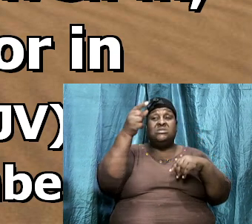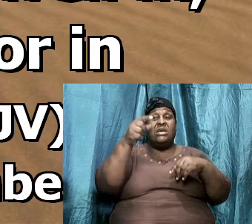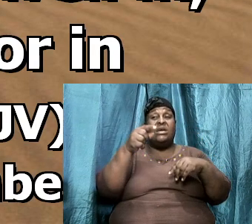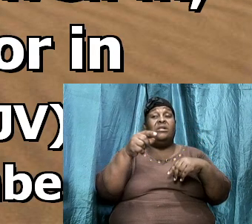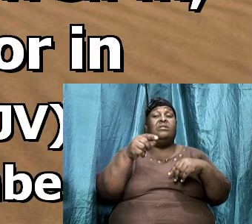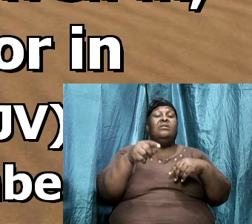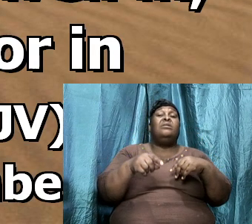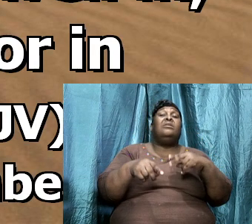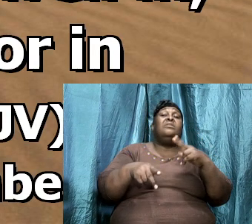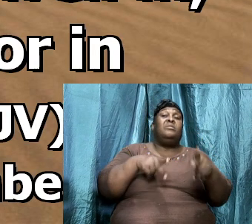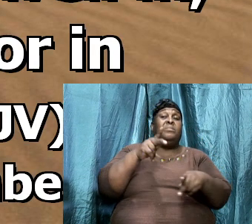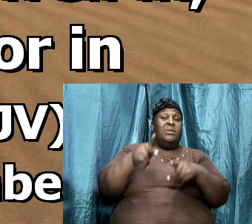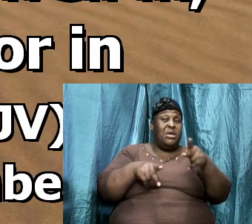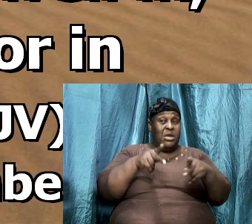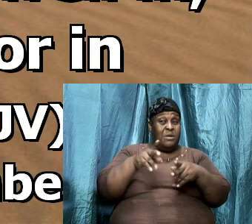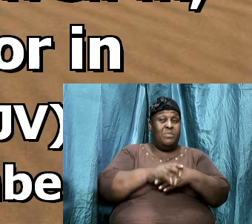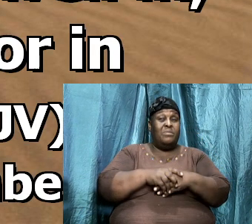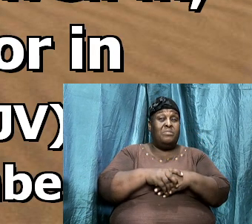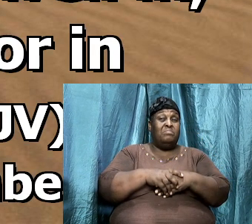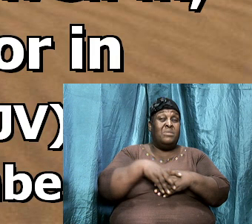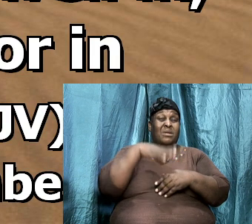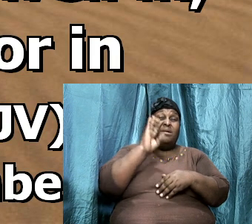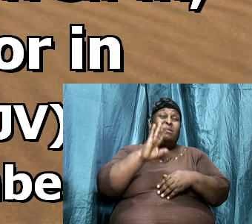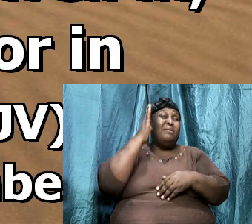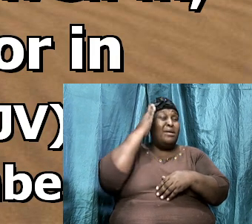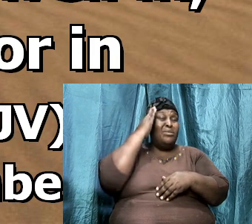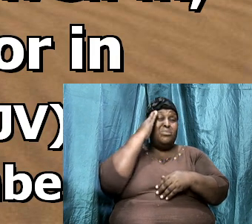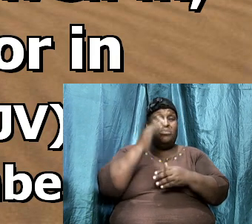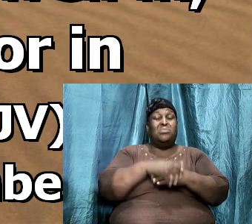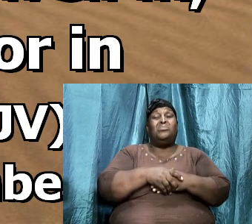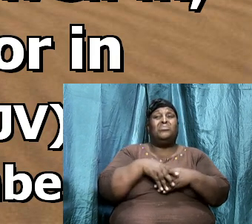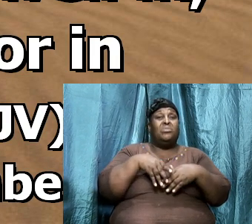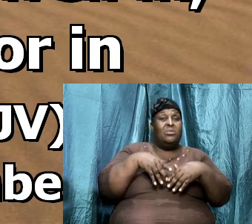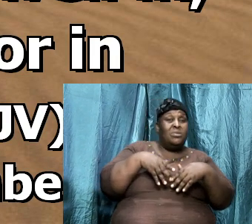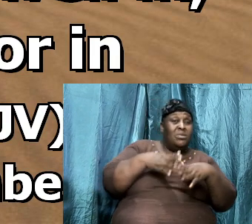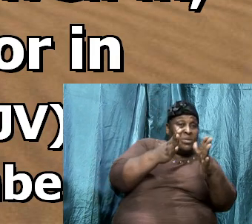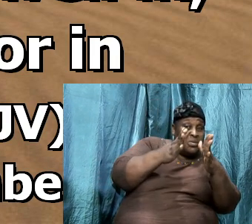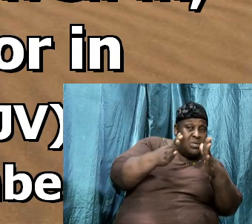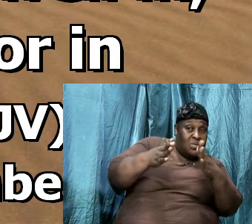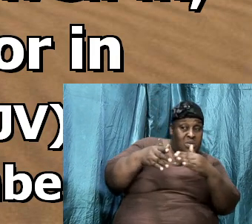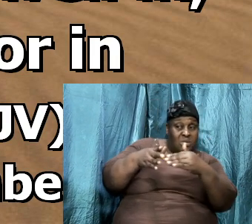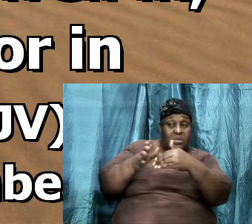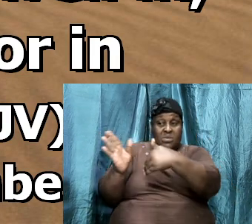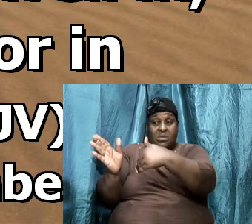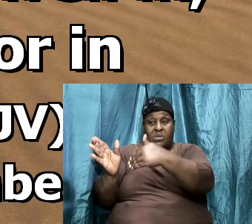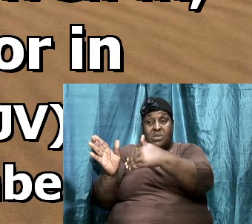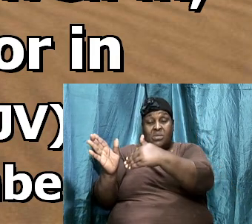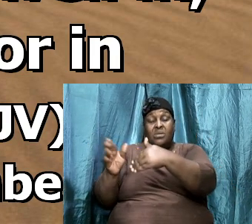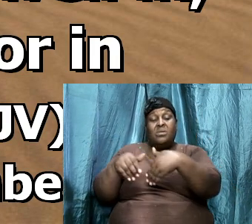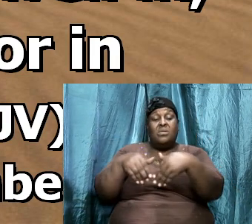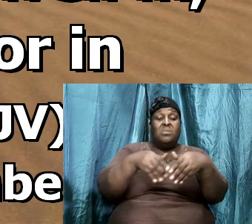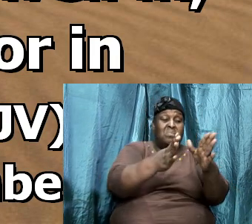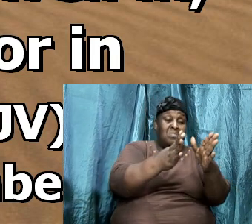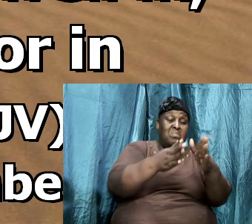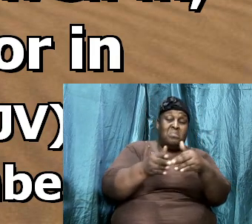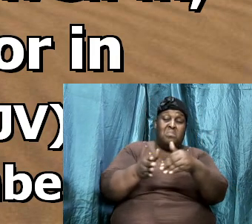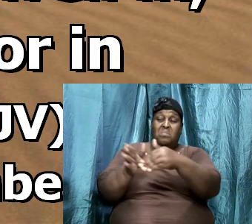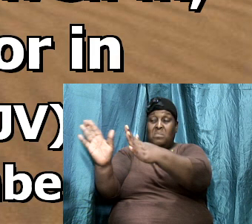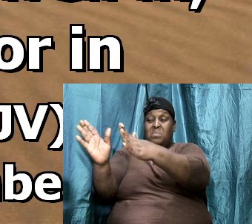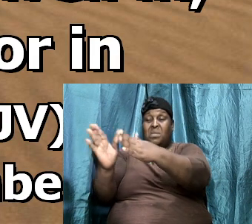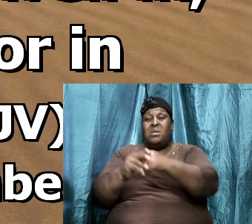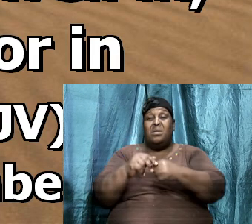he could find out what is it. God knew, know, God could have said to them, look here, this is how you are going to fight the battle. This is how. But God wanted them